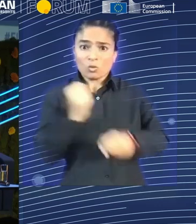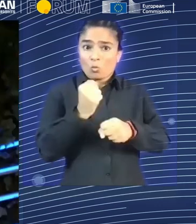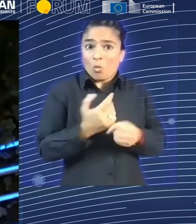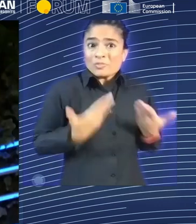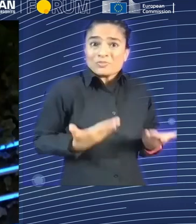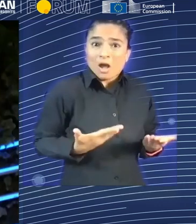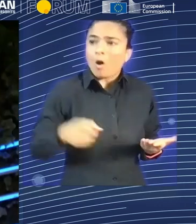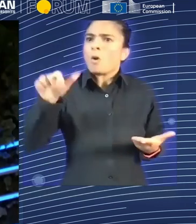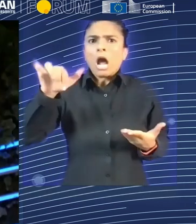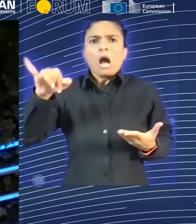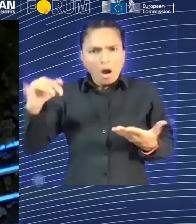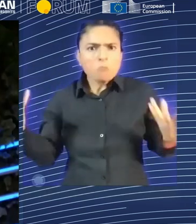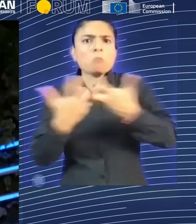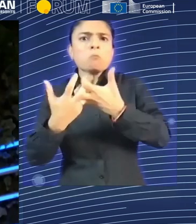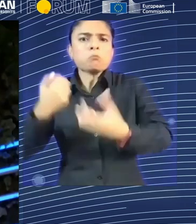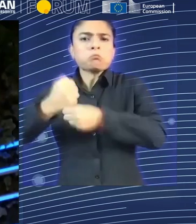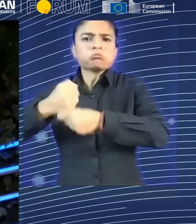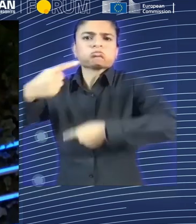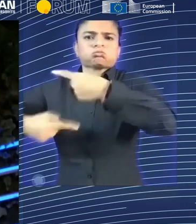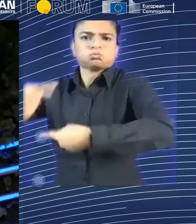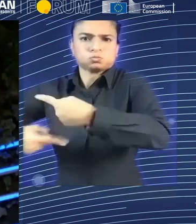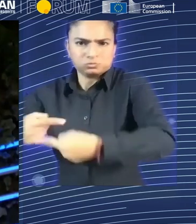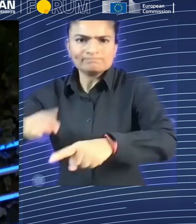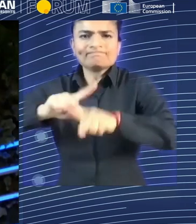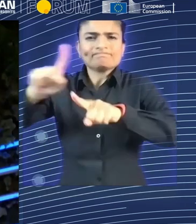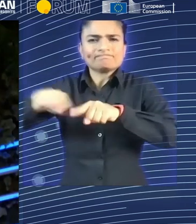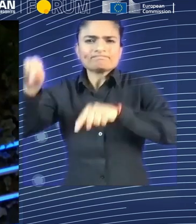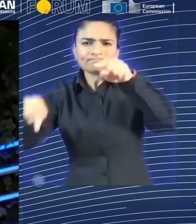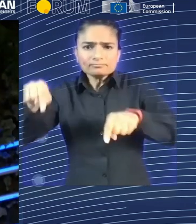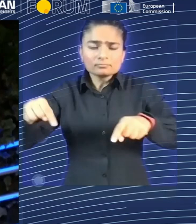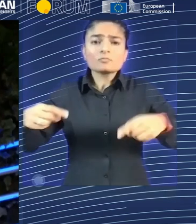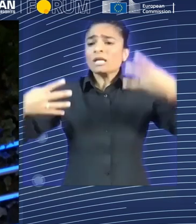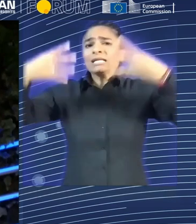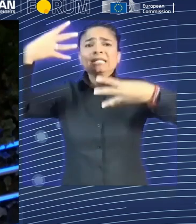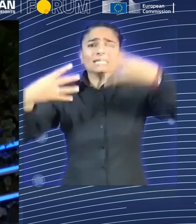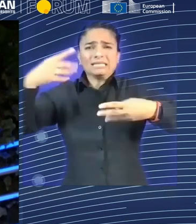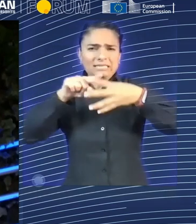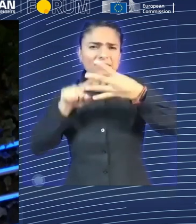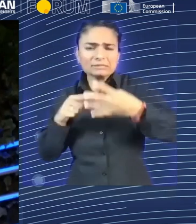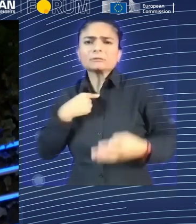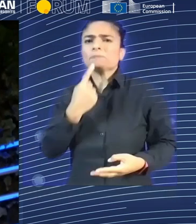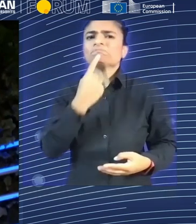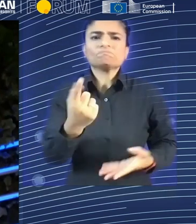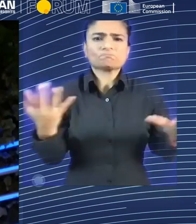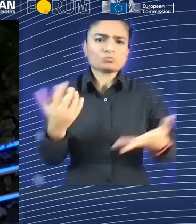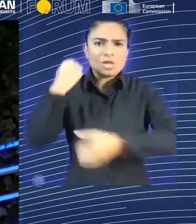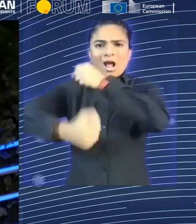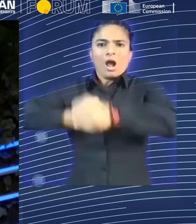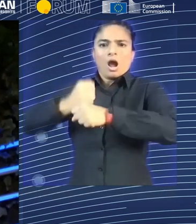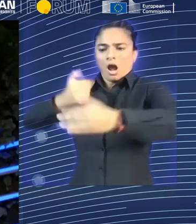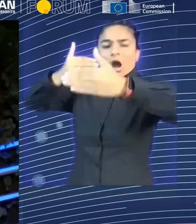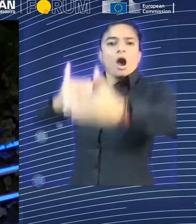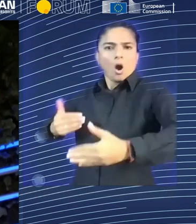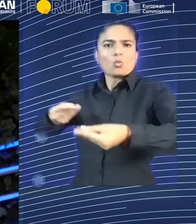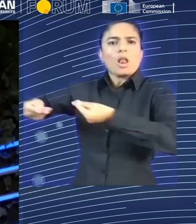replies from 43,000 businesses across Europe. And the top three challenges, the first, perhaps unsurprisingly, was the cost